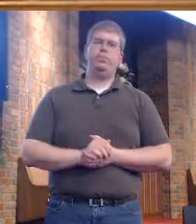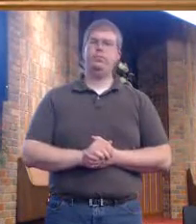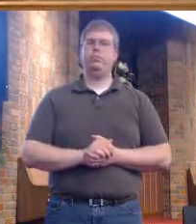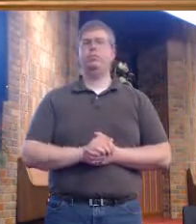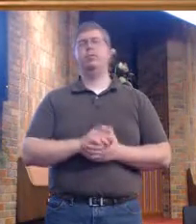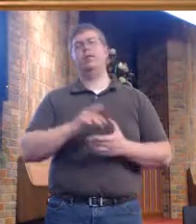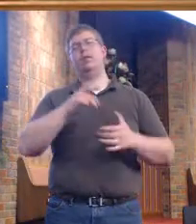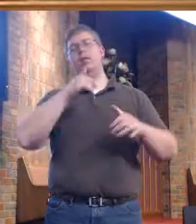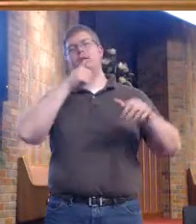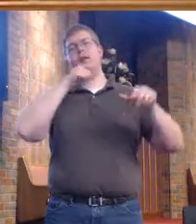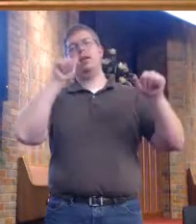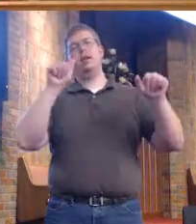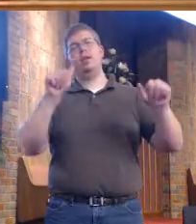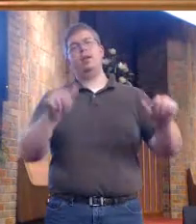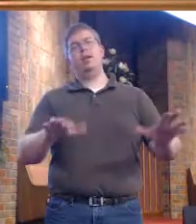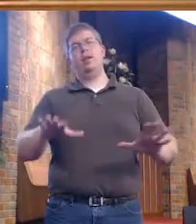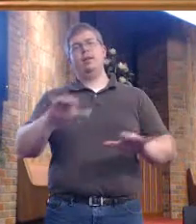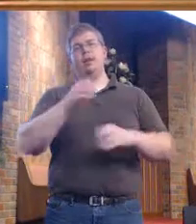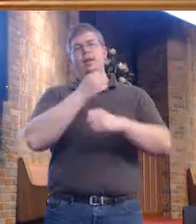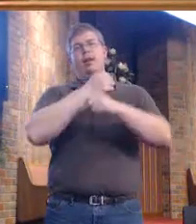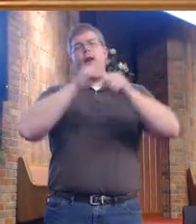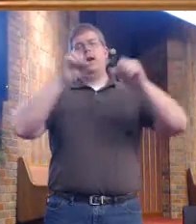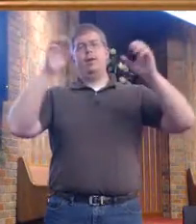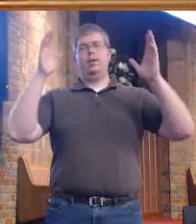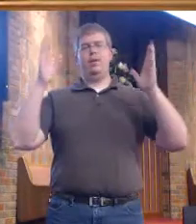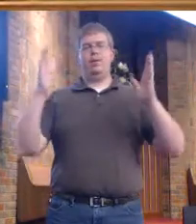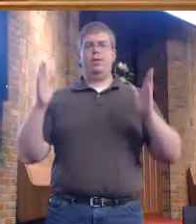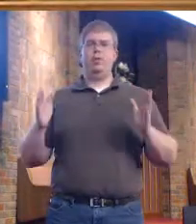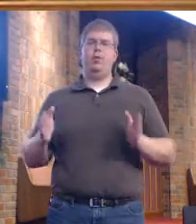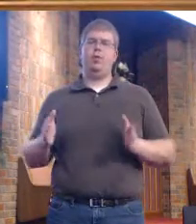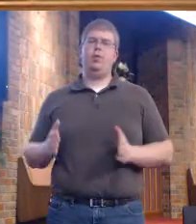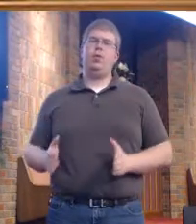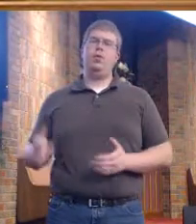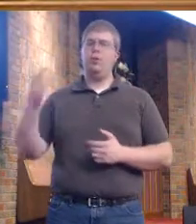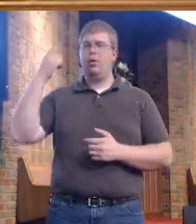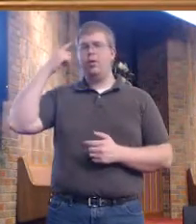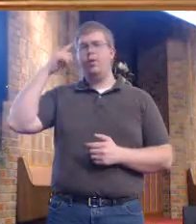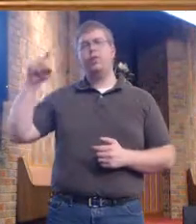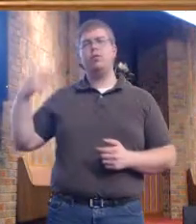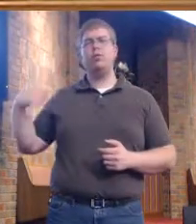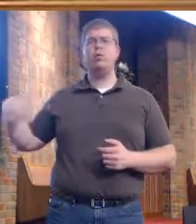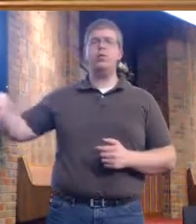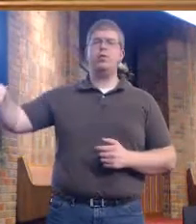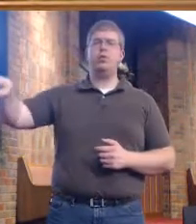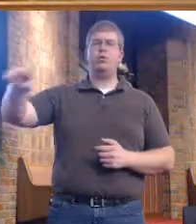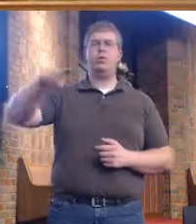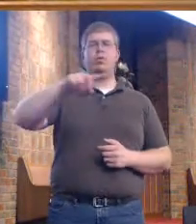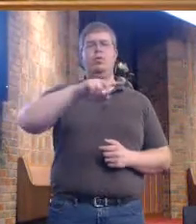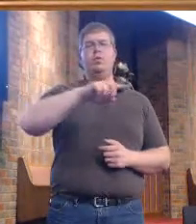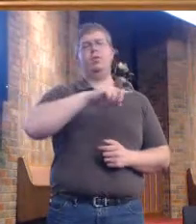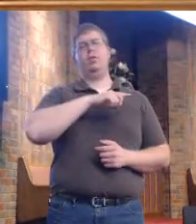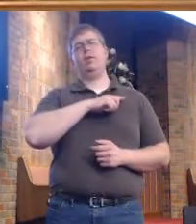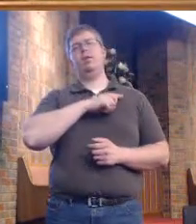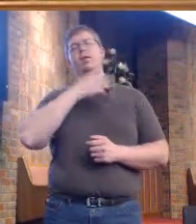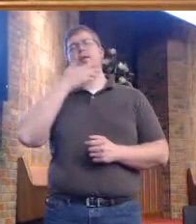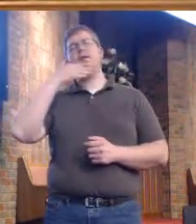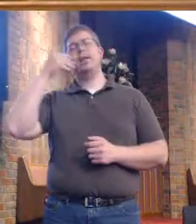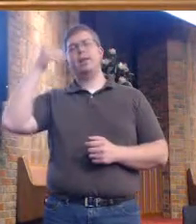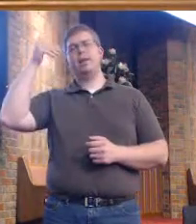Blessing hear us all, almighty